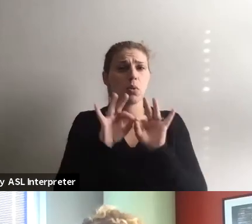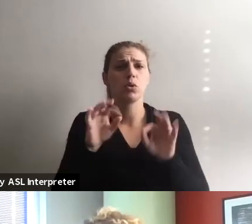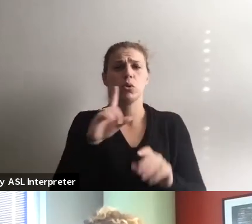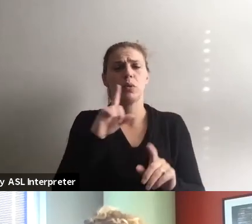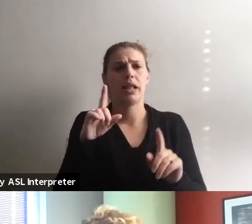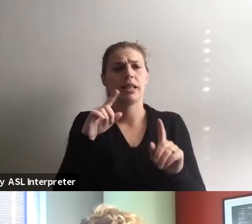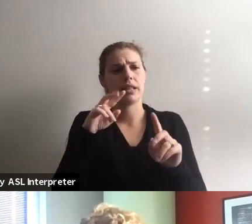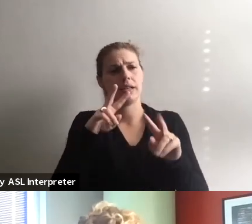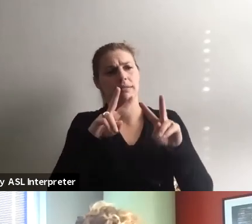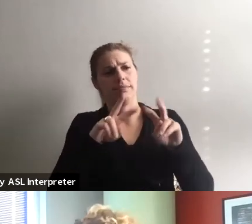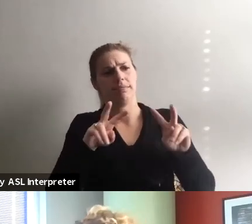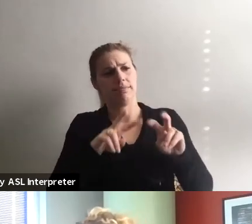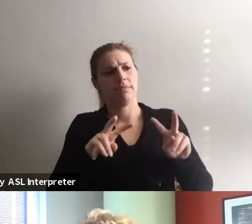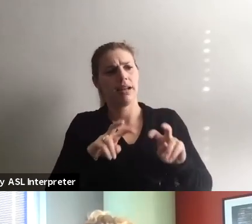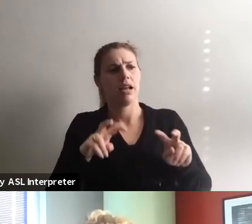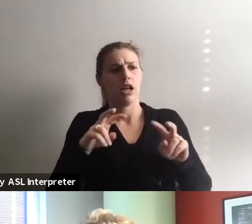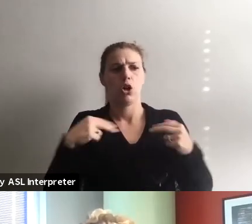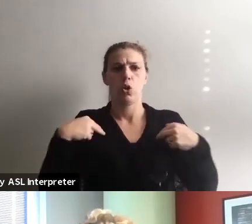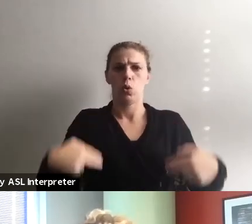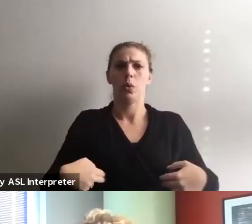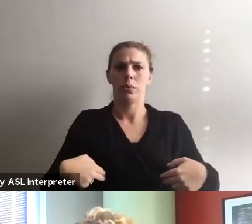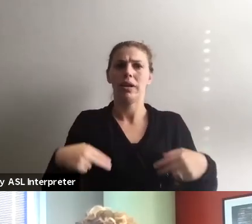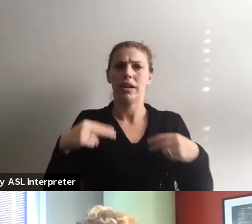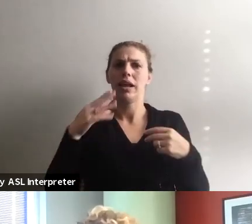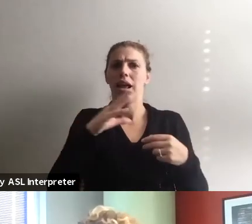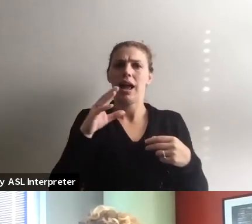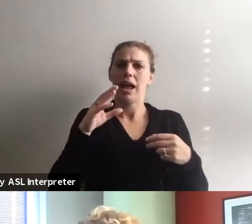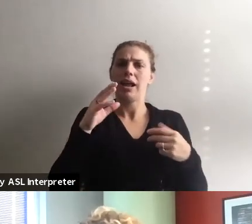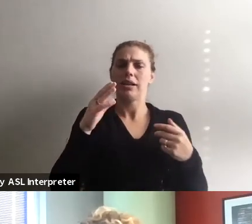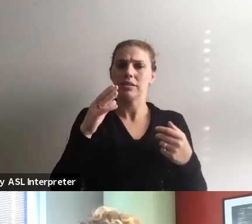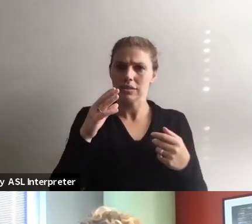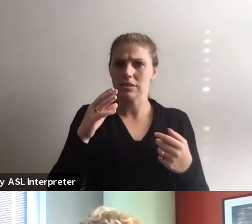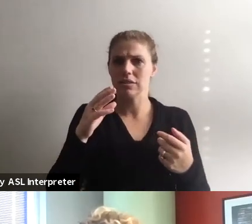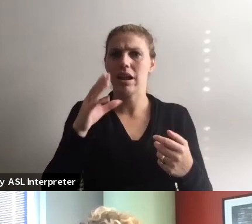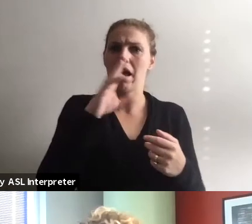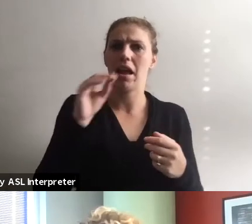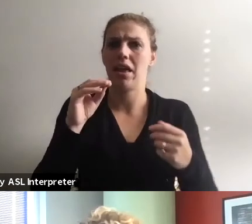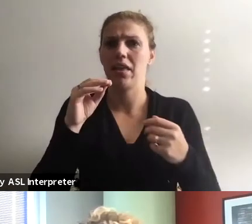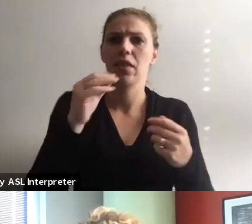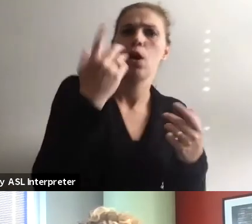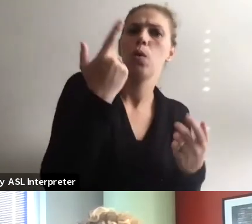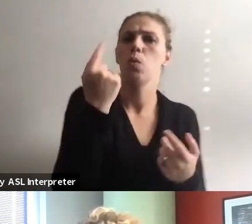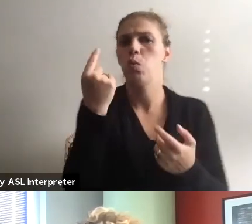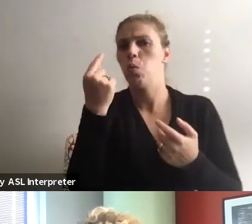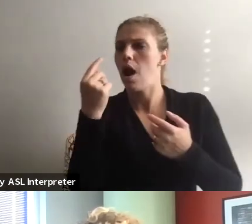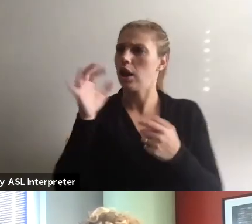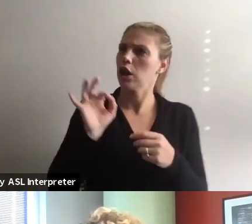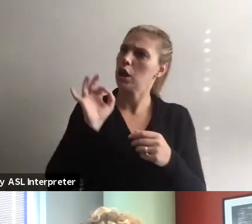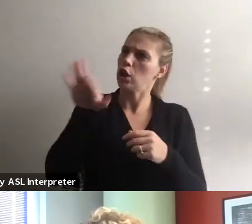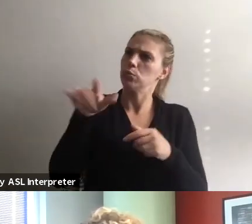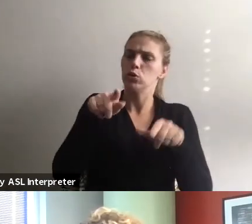look into a human being and looking into the contributions that can provide and